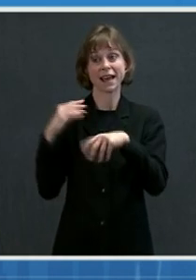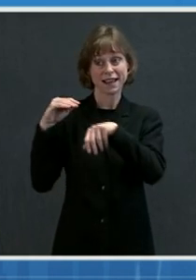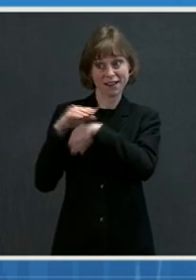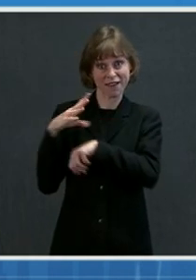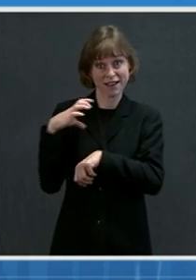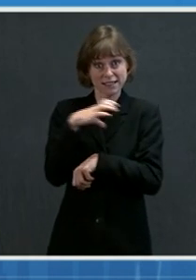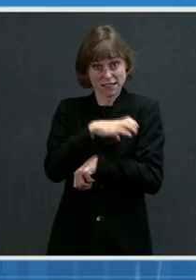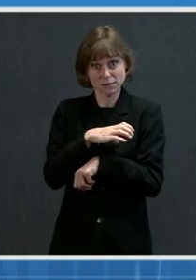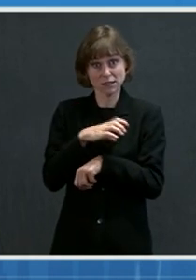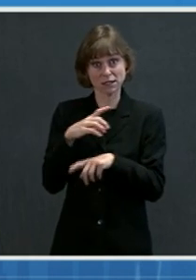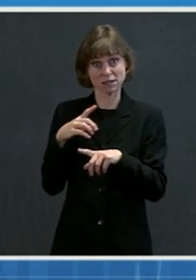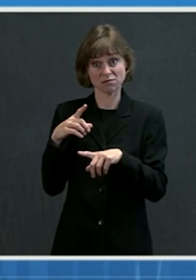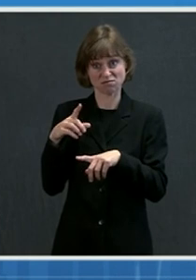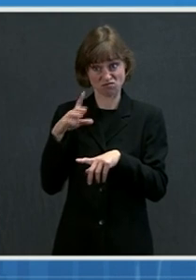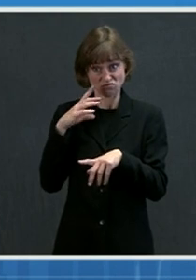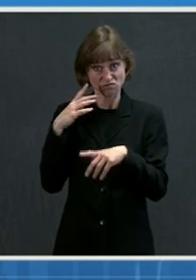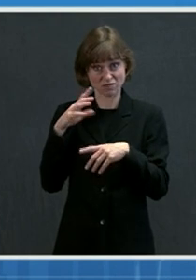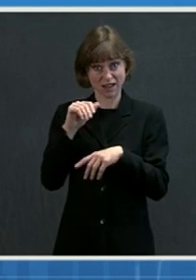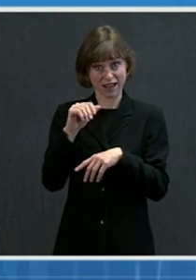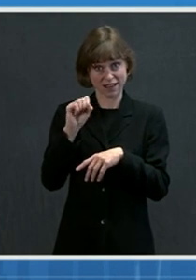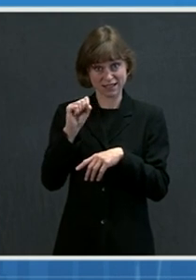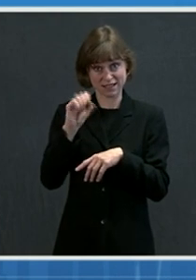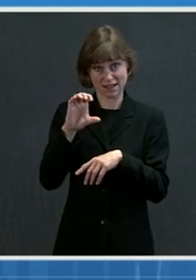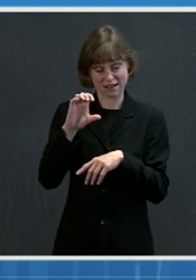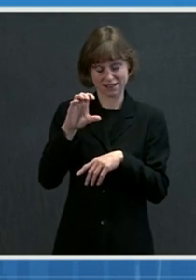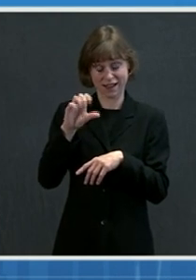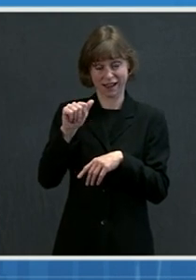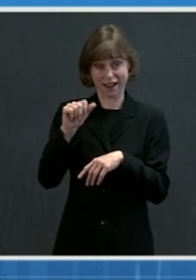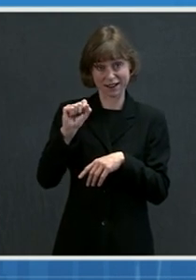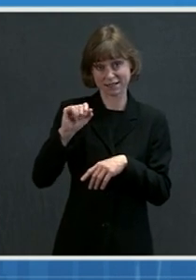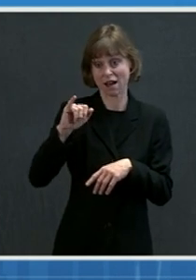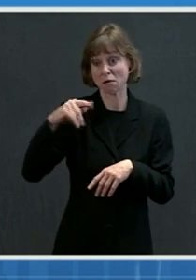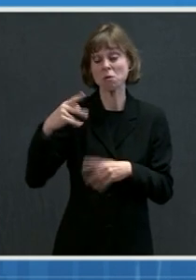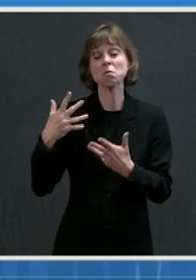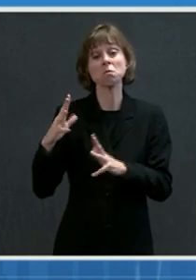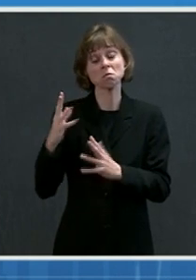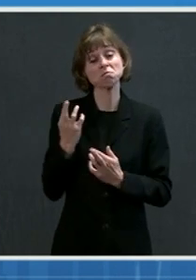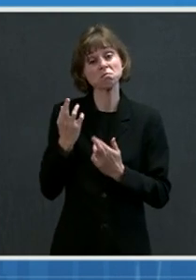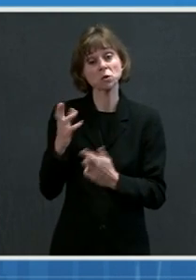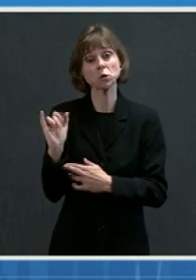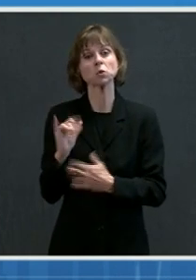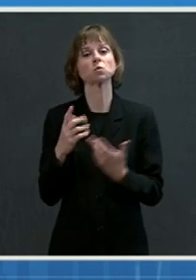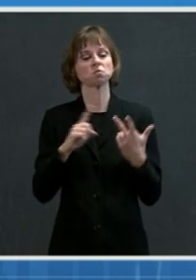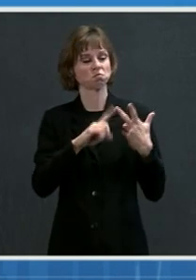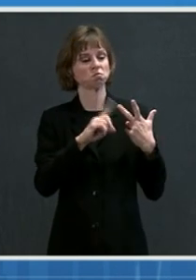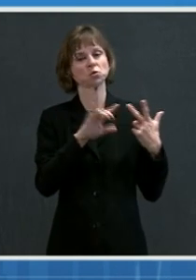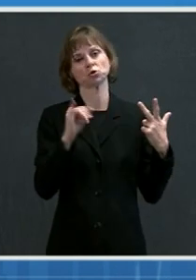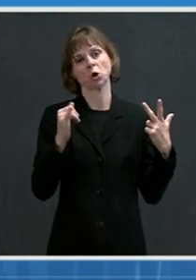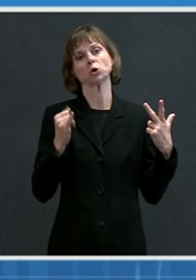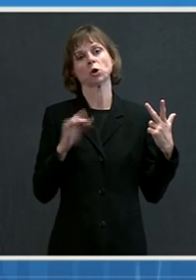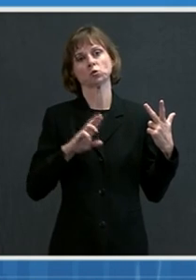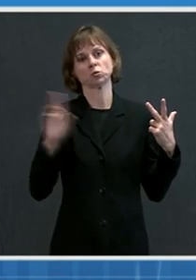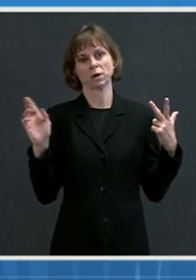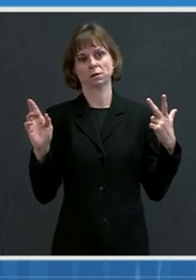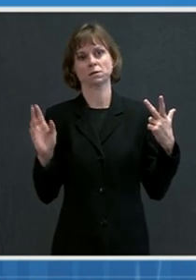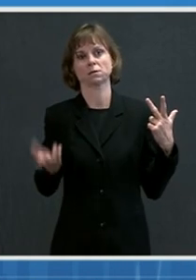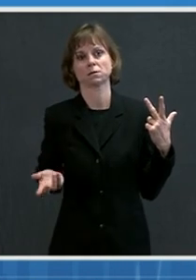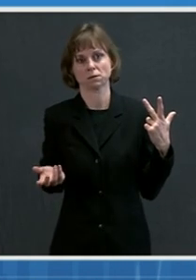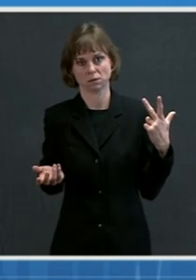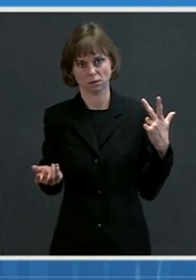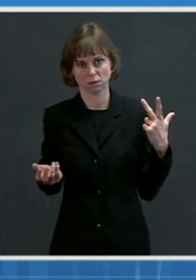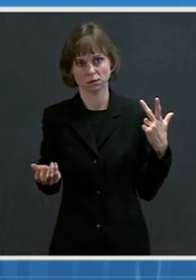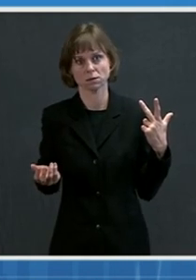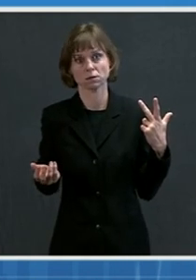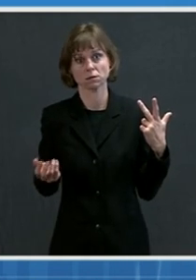on Immunization Practices, or ASIP, of the Johnson & Johnson COVID-19 vaccine. We saw footage of the